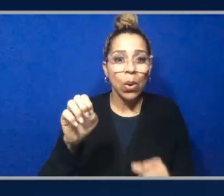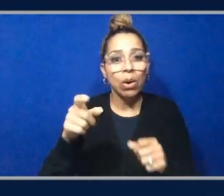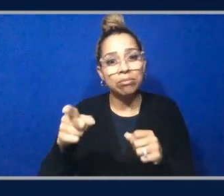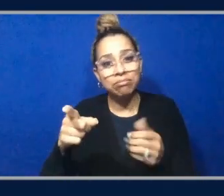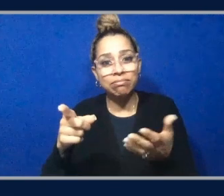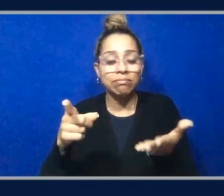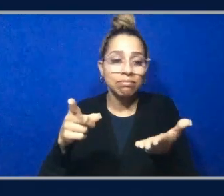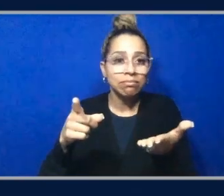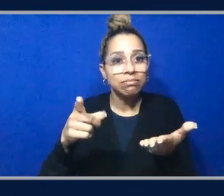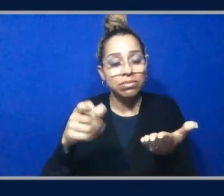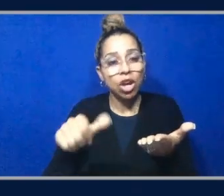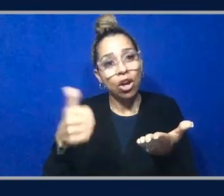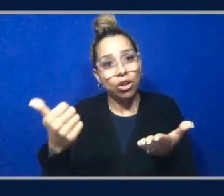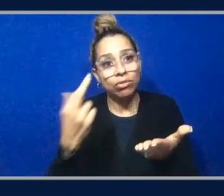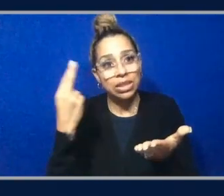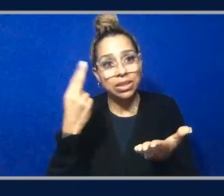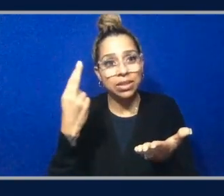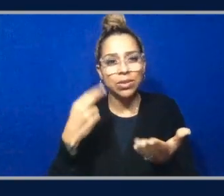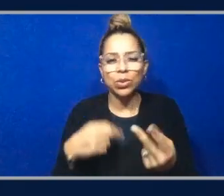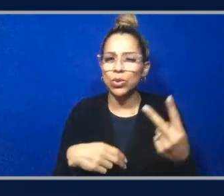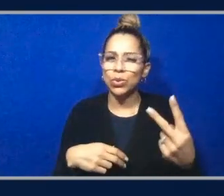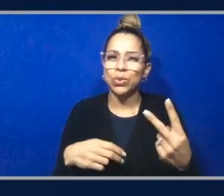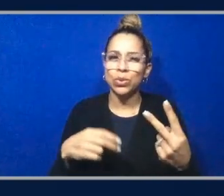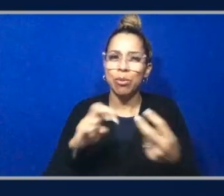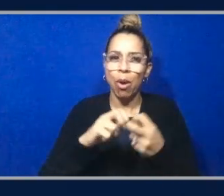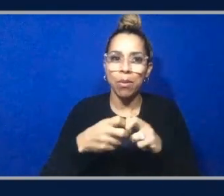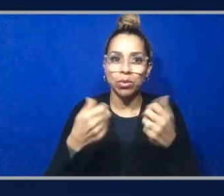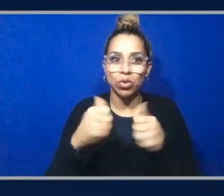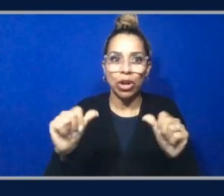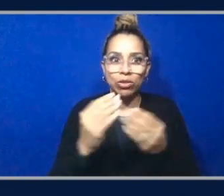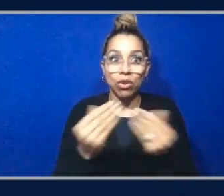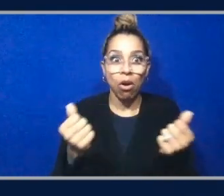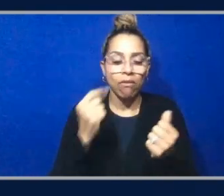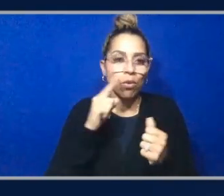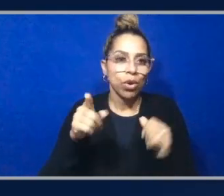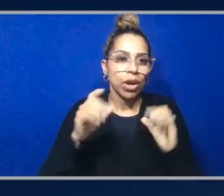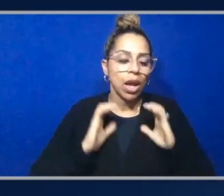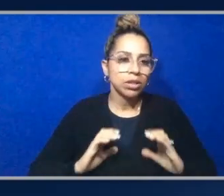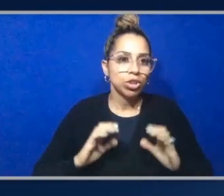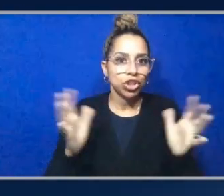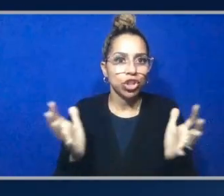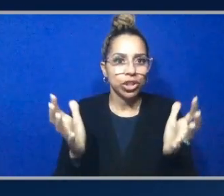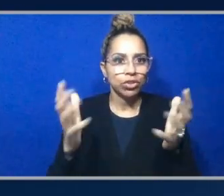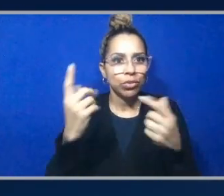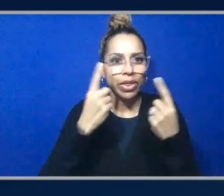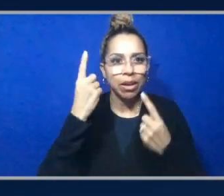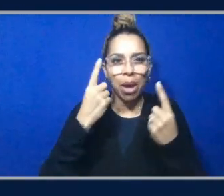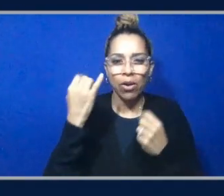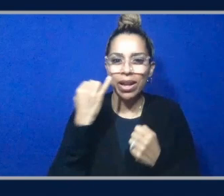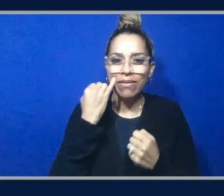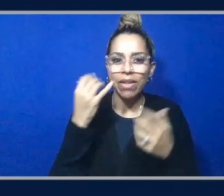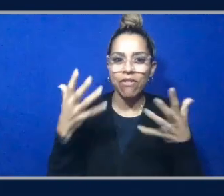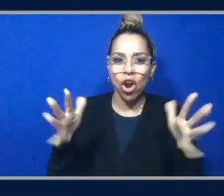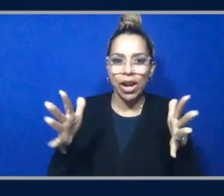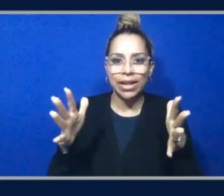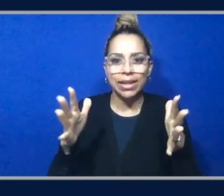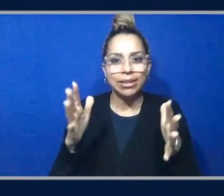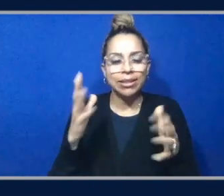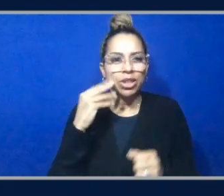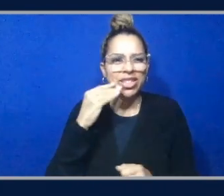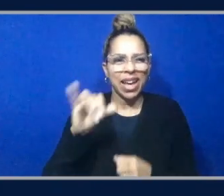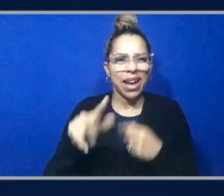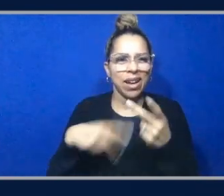we're trying to solve for customers here and i'd encourage them to think about if they've encountered those sorts of challenges yeah you know all throughout my career